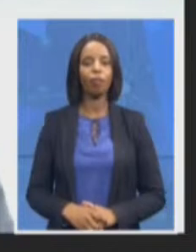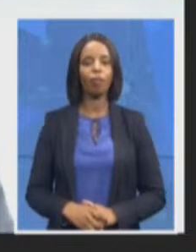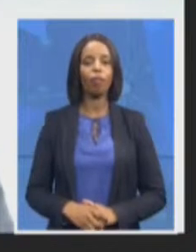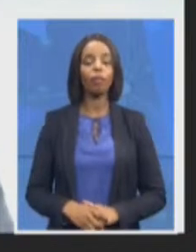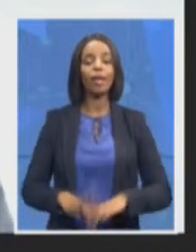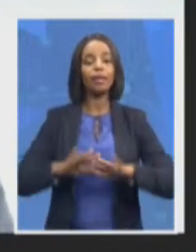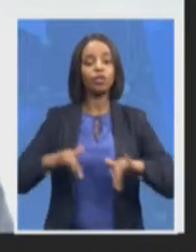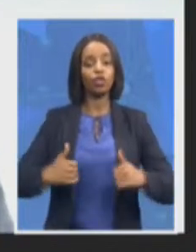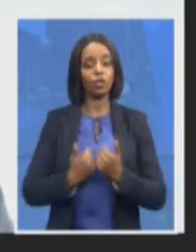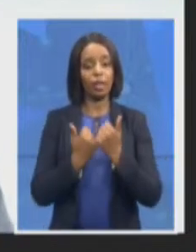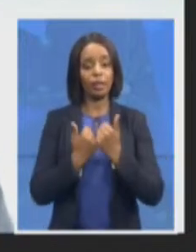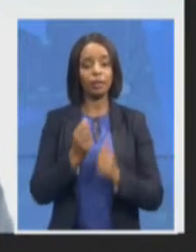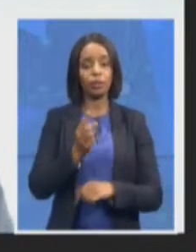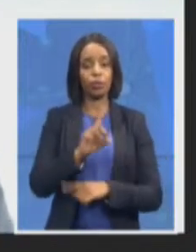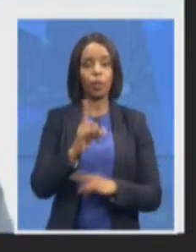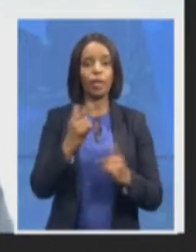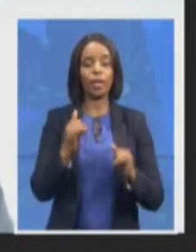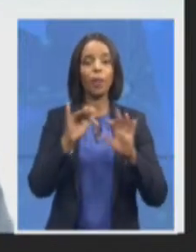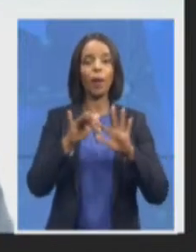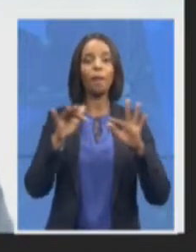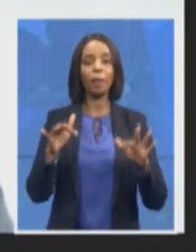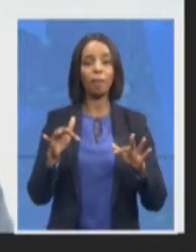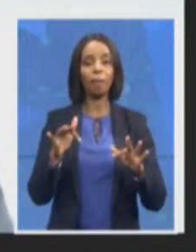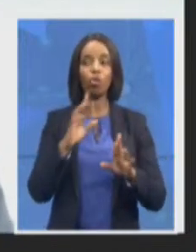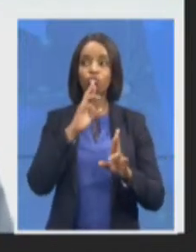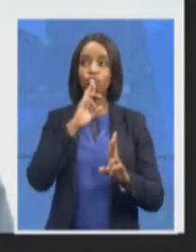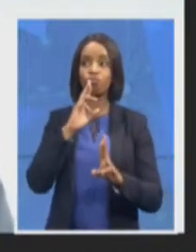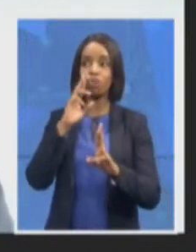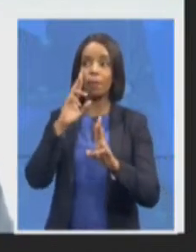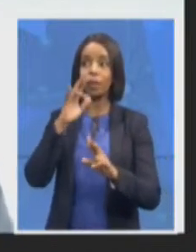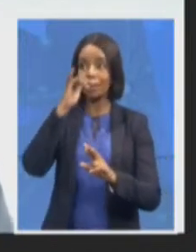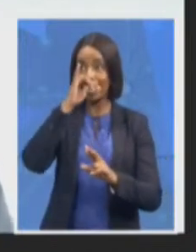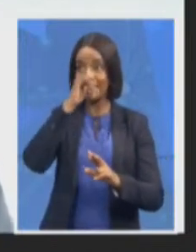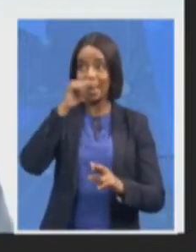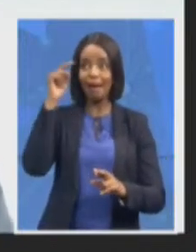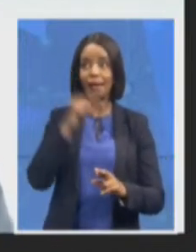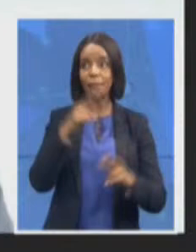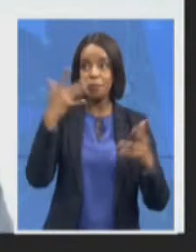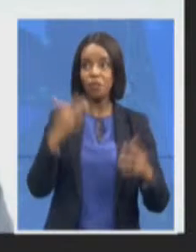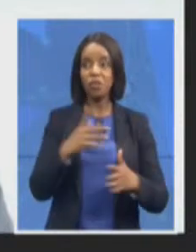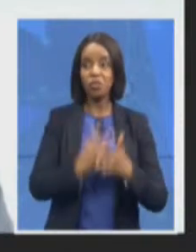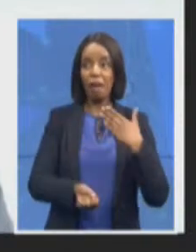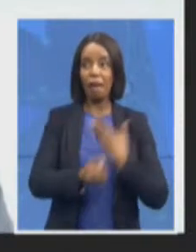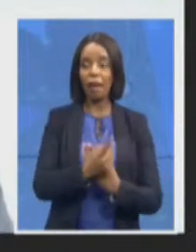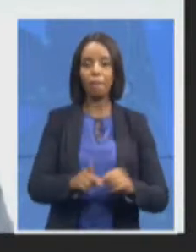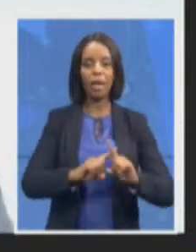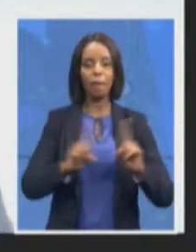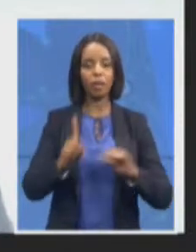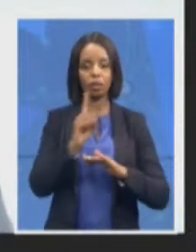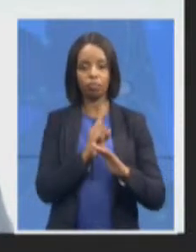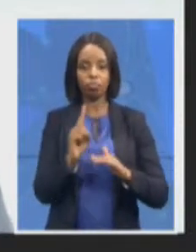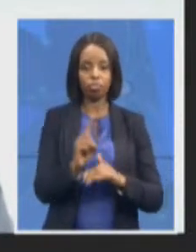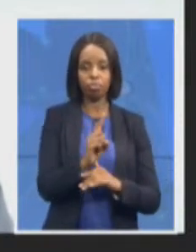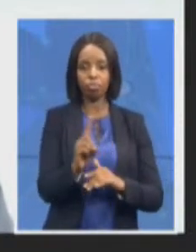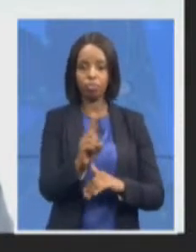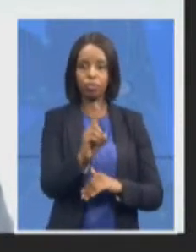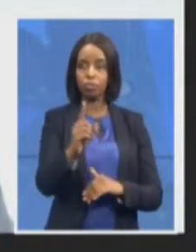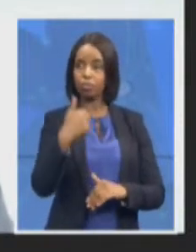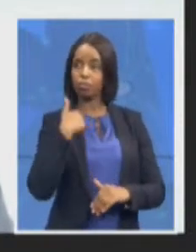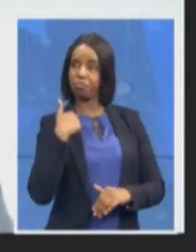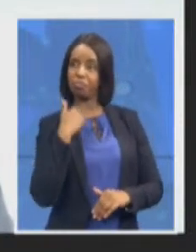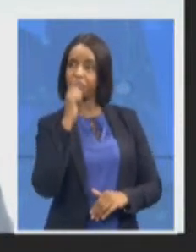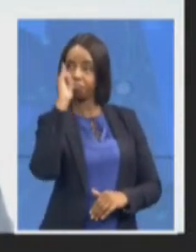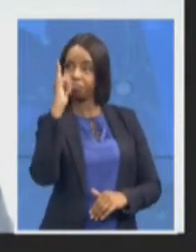forward as witnesses and so these are either informal at an informal stage or there may be